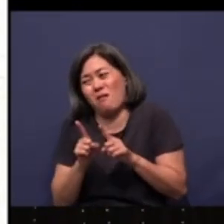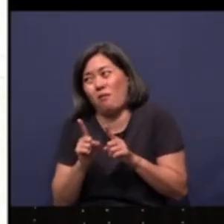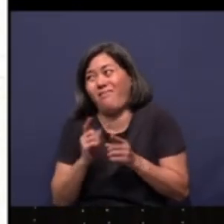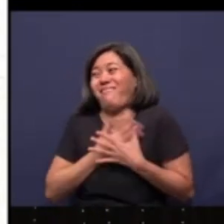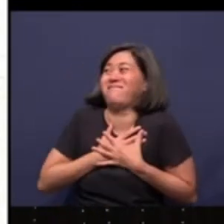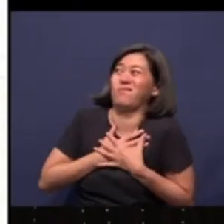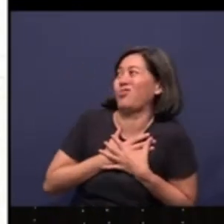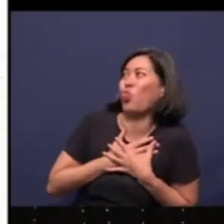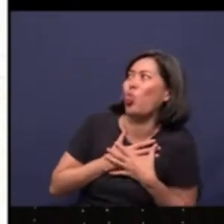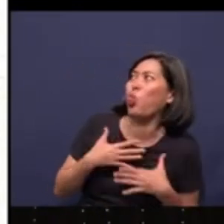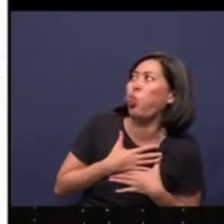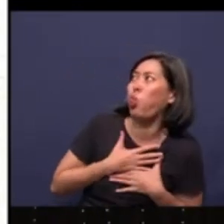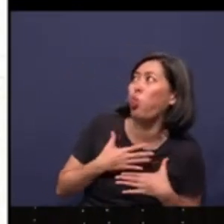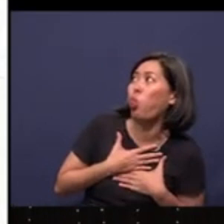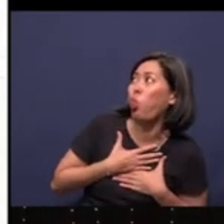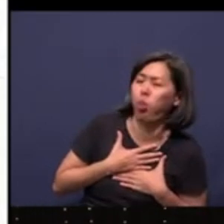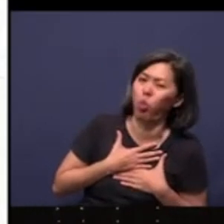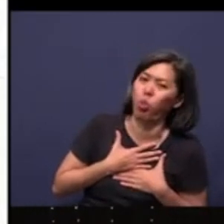scared.